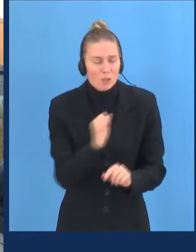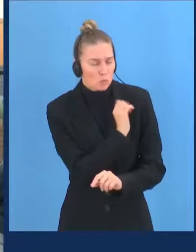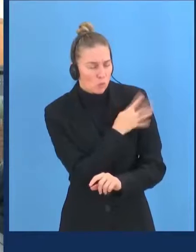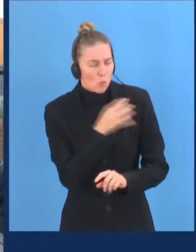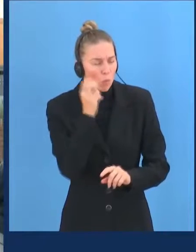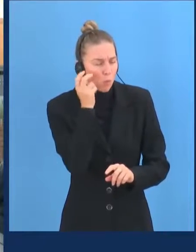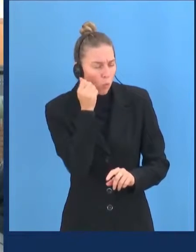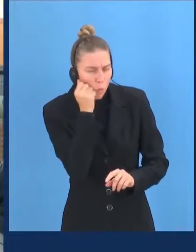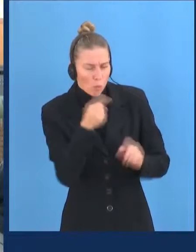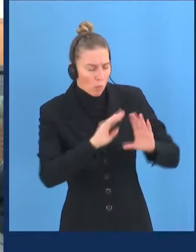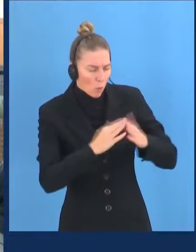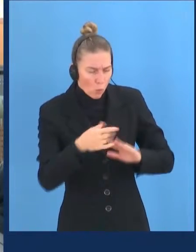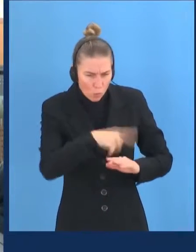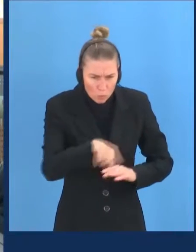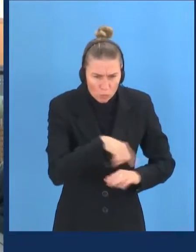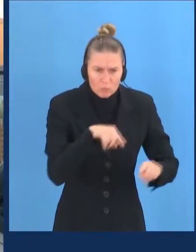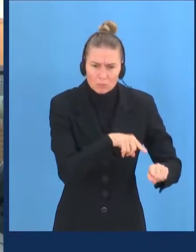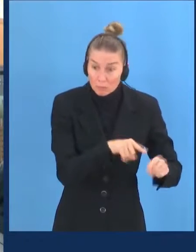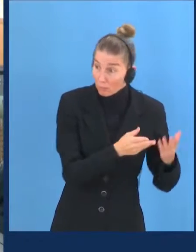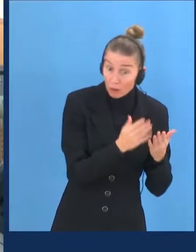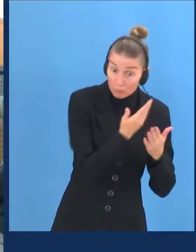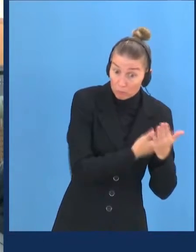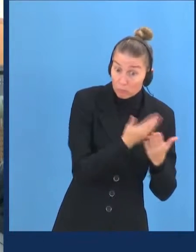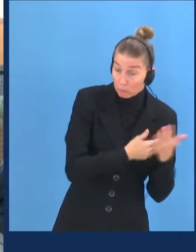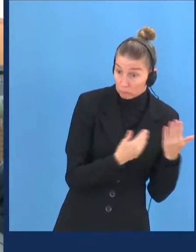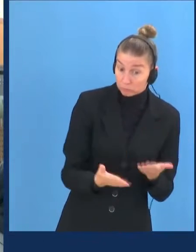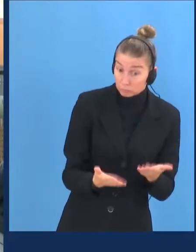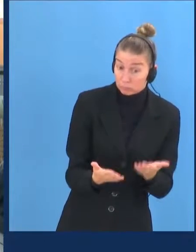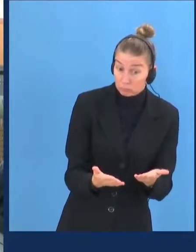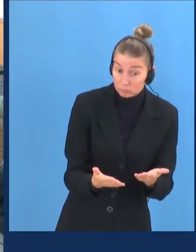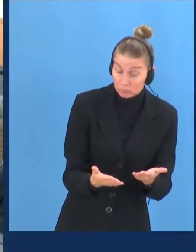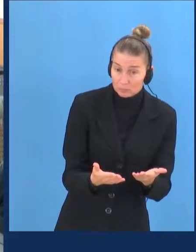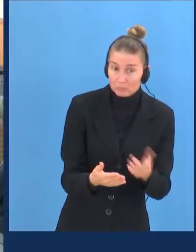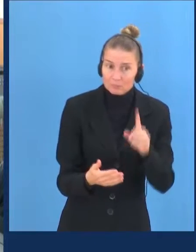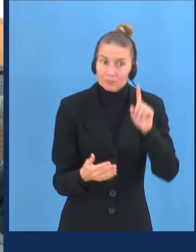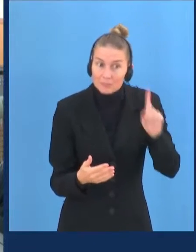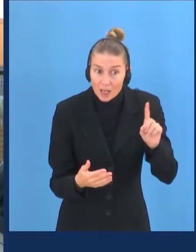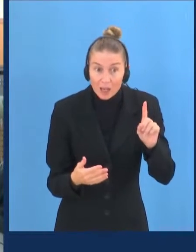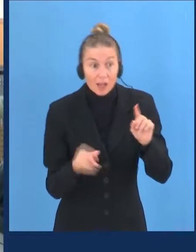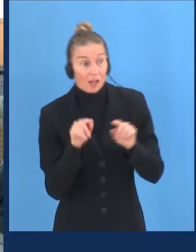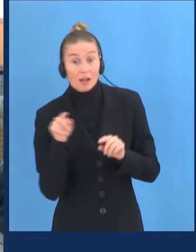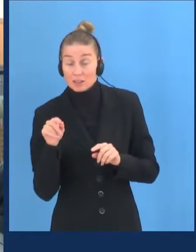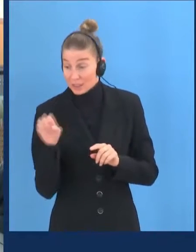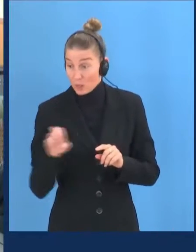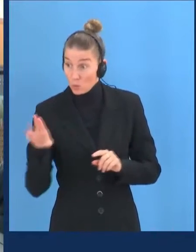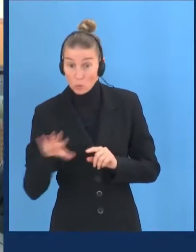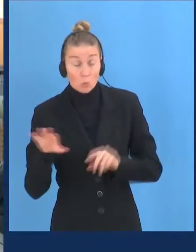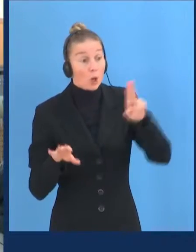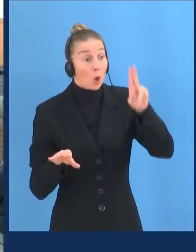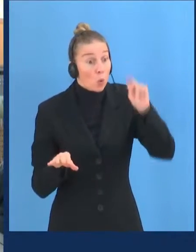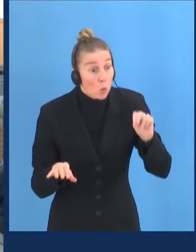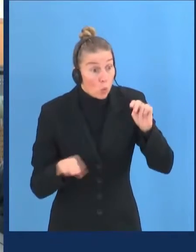instruments and consultation mechanisms at their disposal. In stark comparison, UN special procedures and treaty body